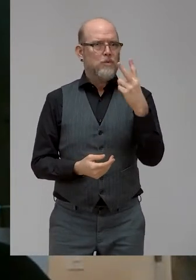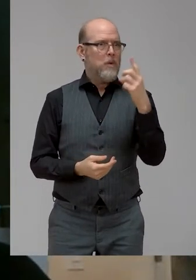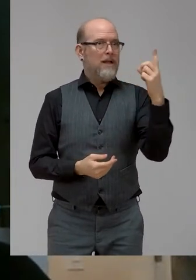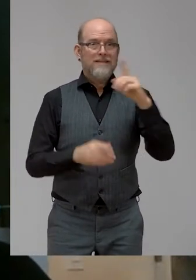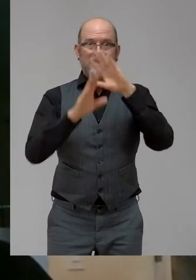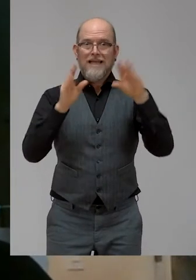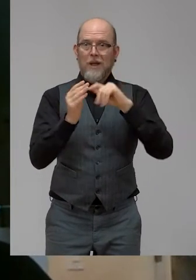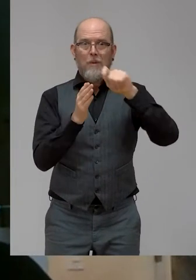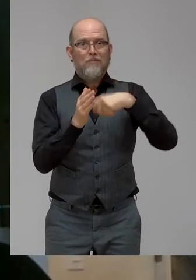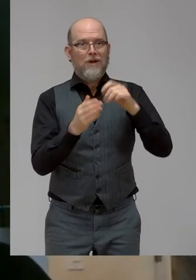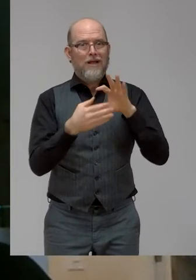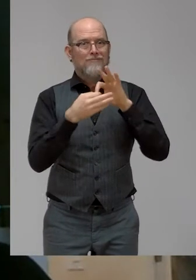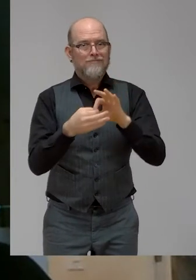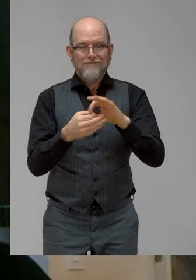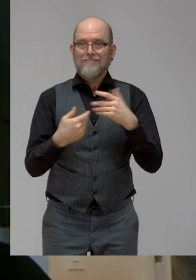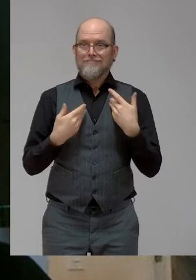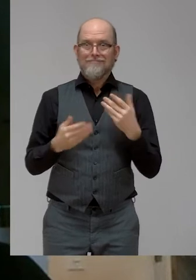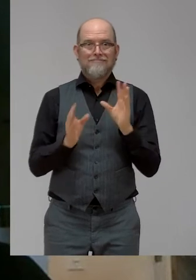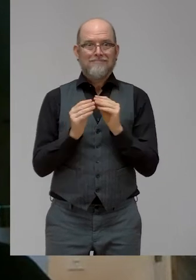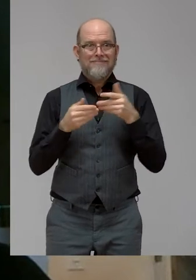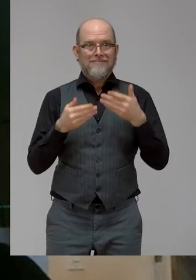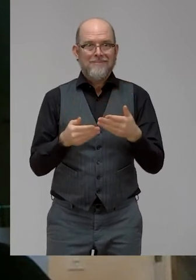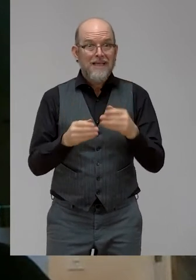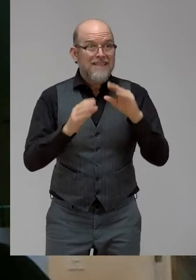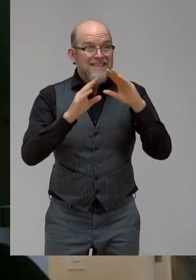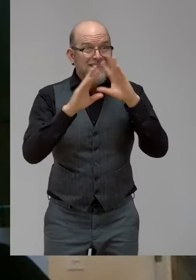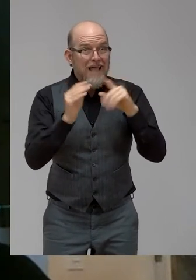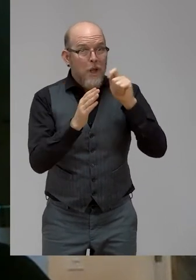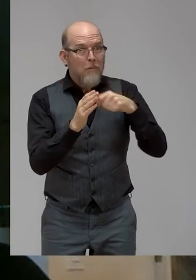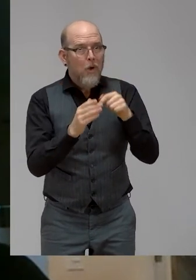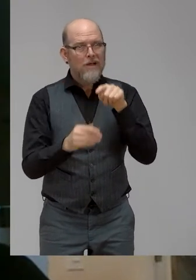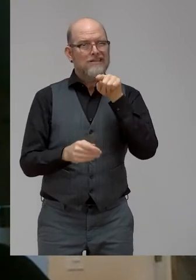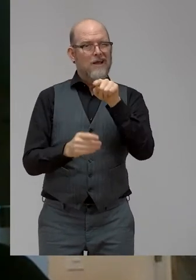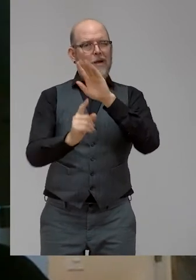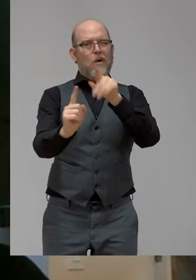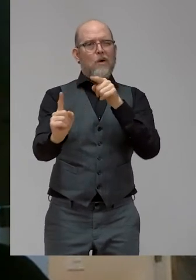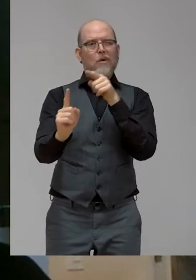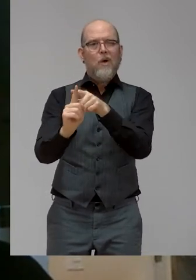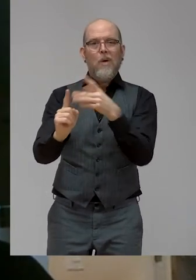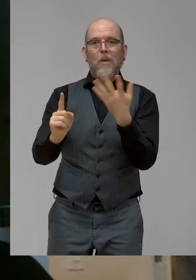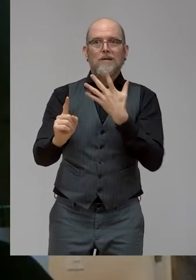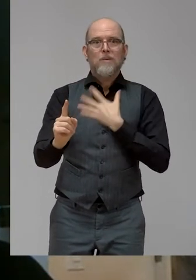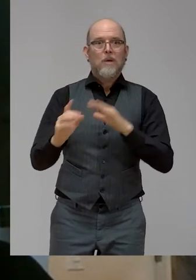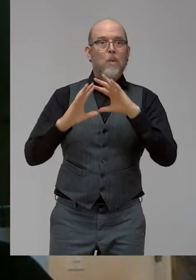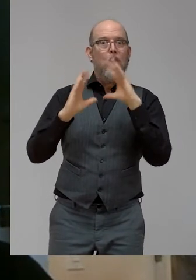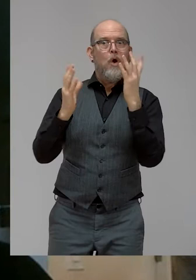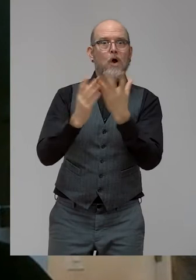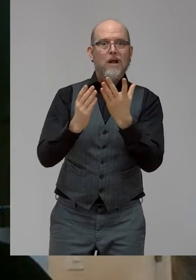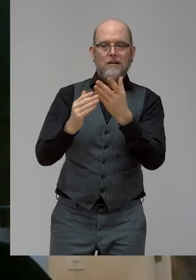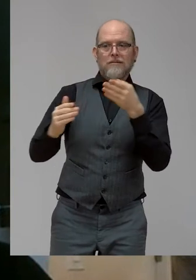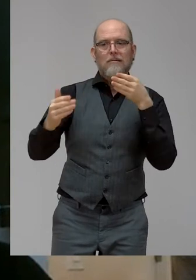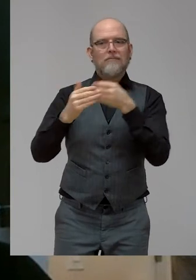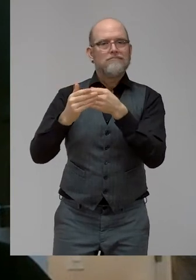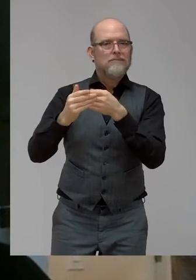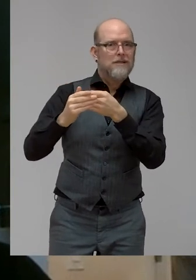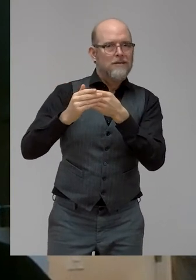Conference. The Xero Project not only has a mission of working towards a world without barriers, but it is able to bring